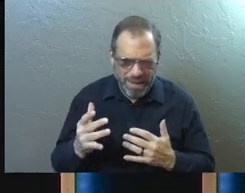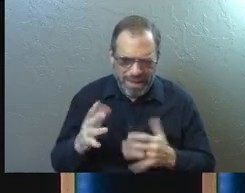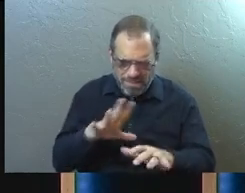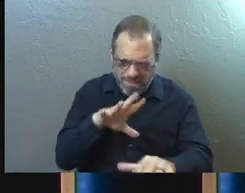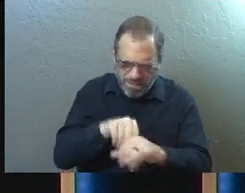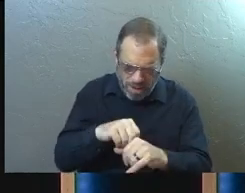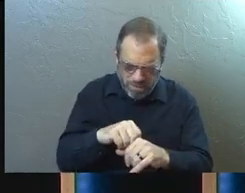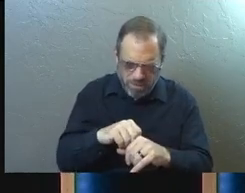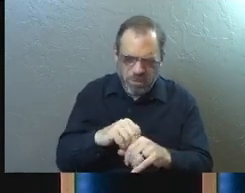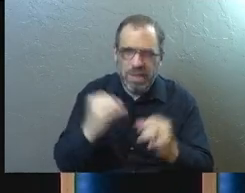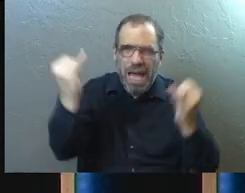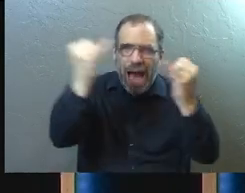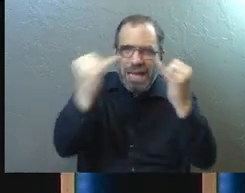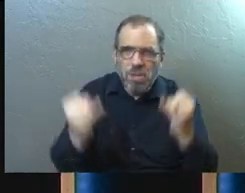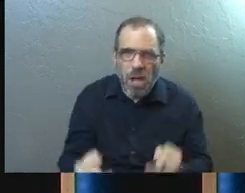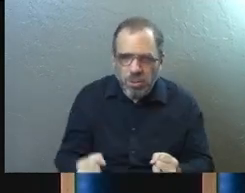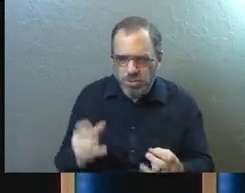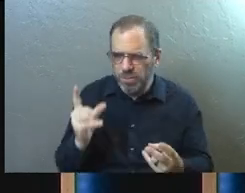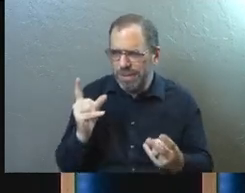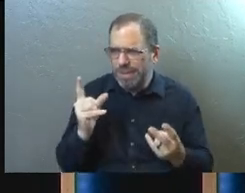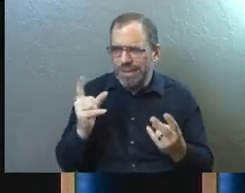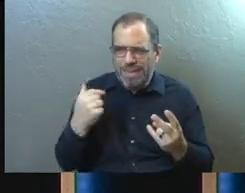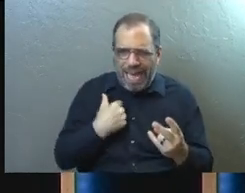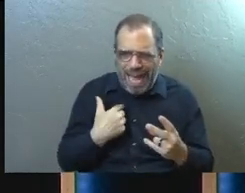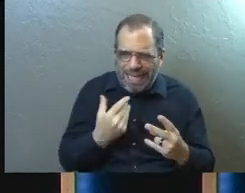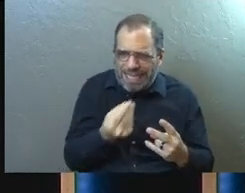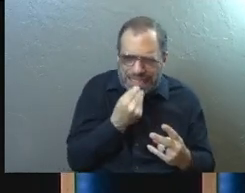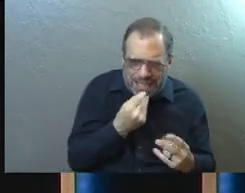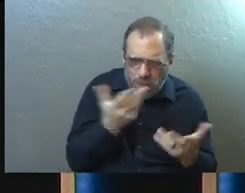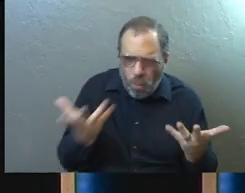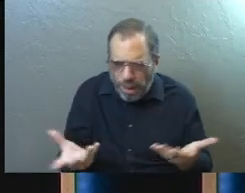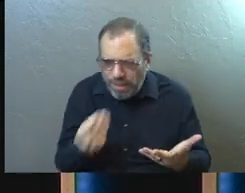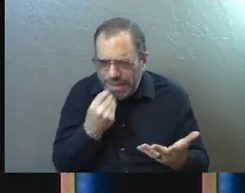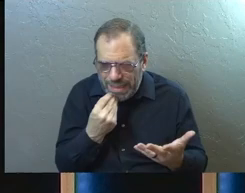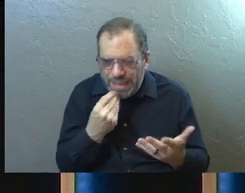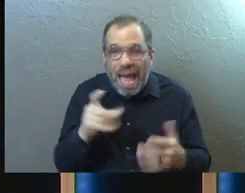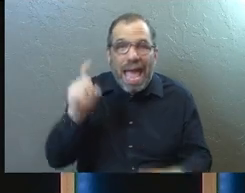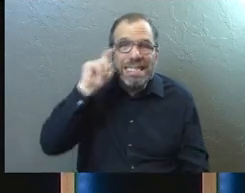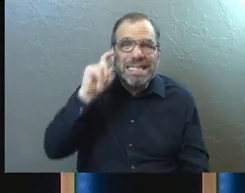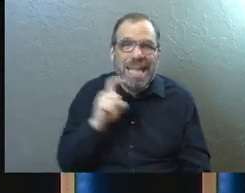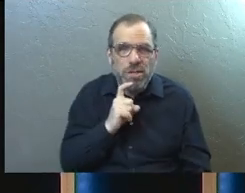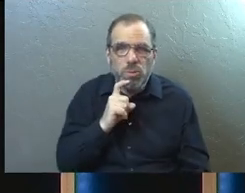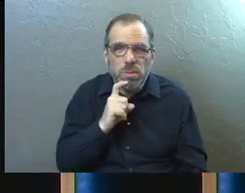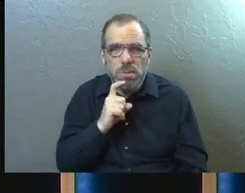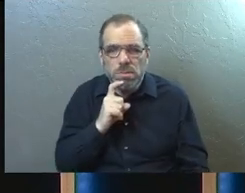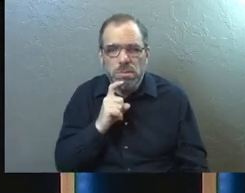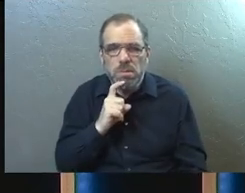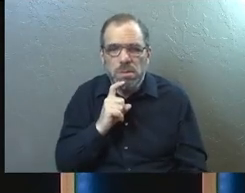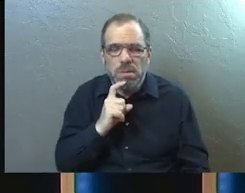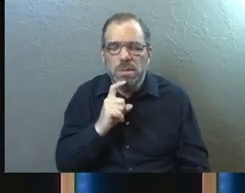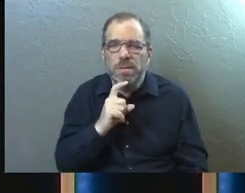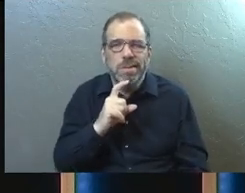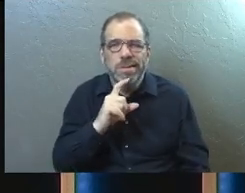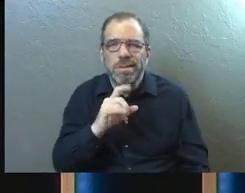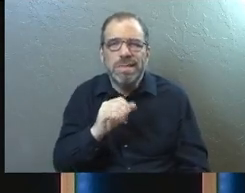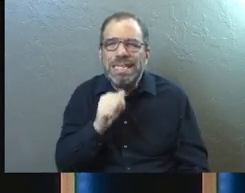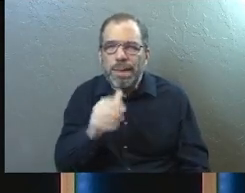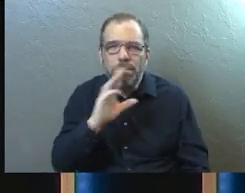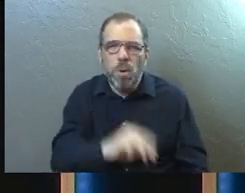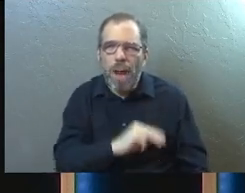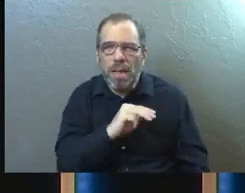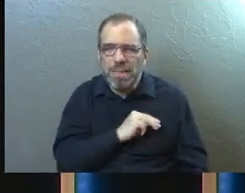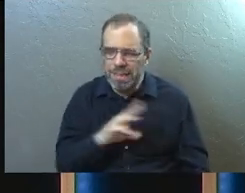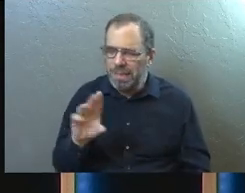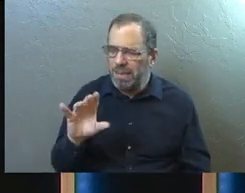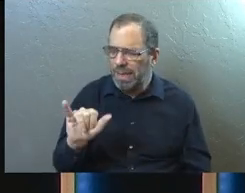all revolves around idolatry, how we eat what we eat, and then sexual immorality. That's everything boiled down kind of fits